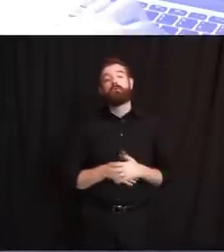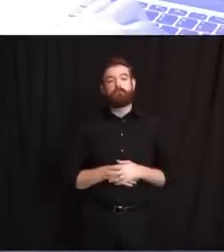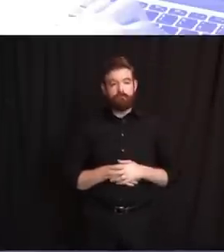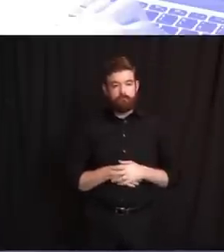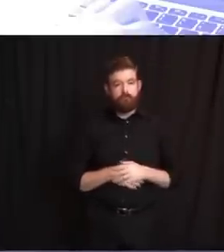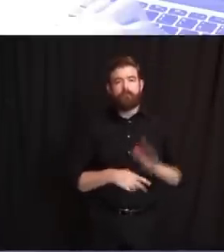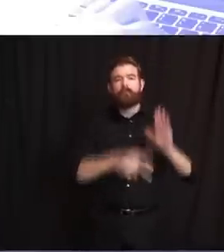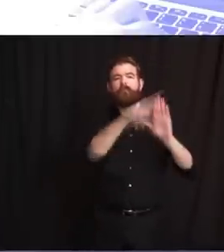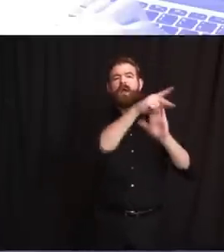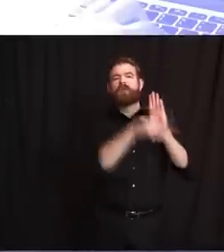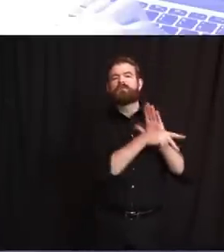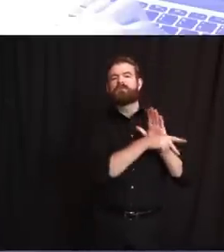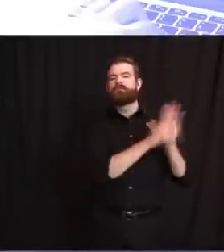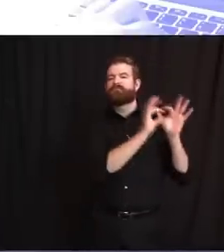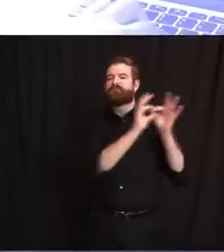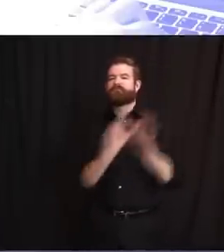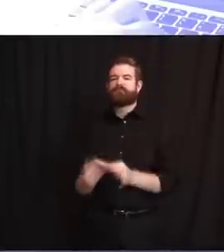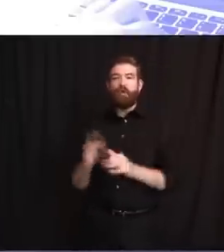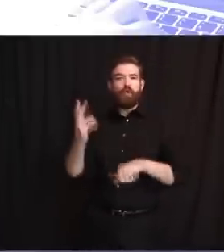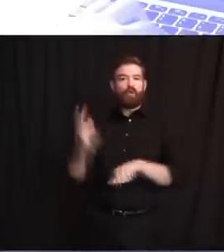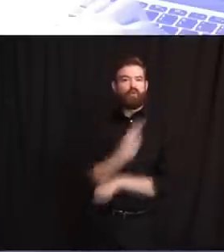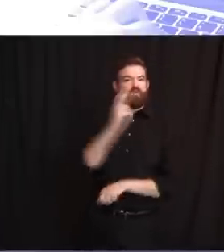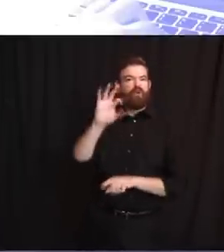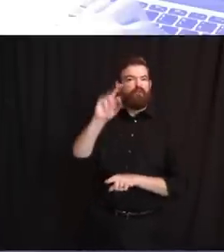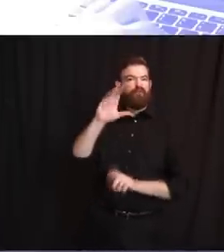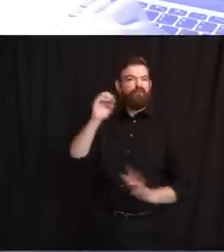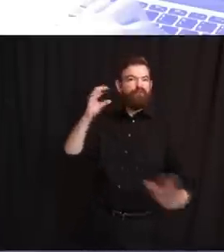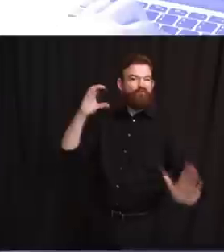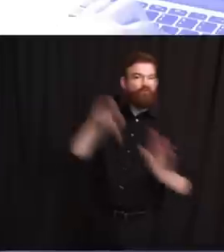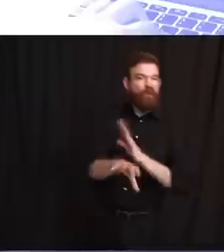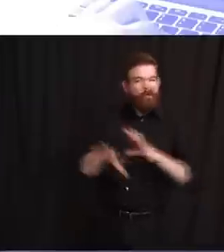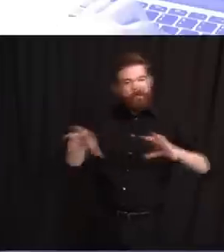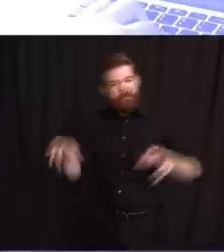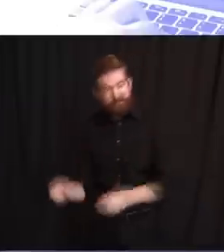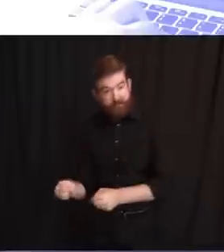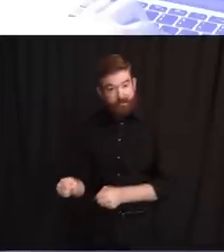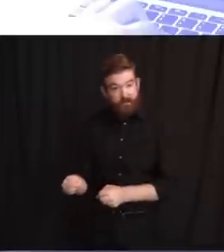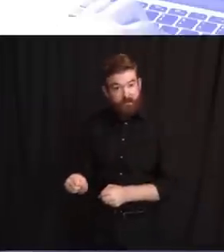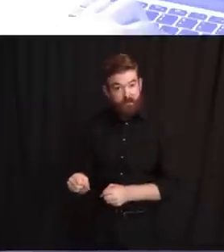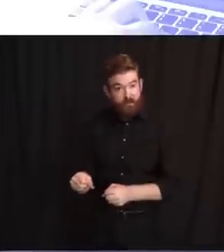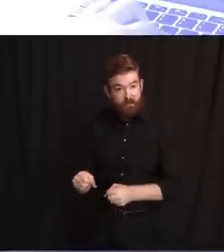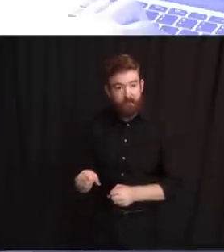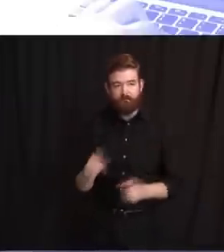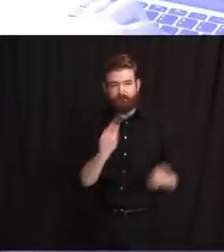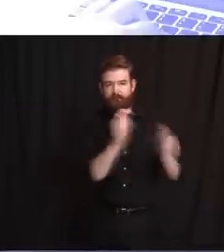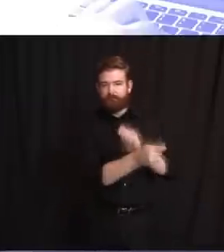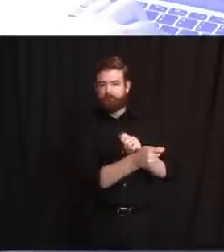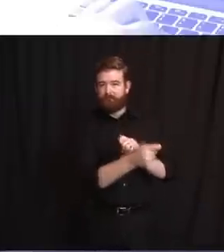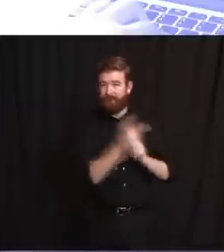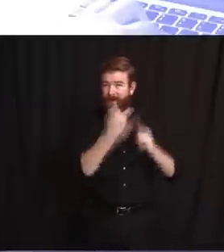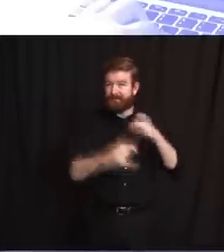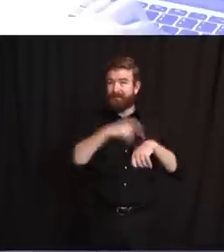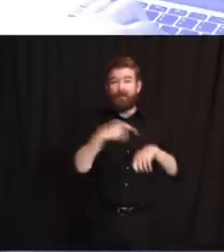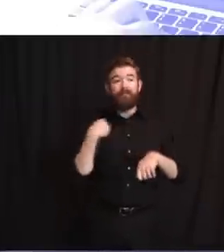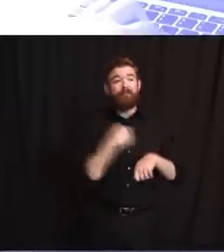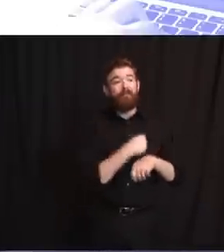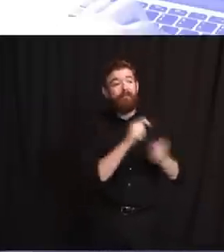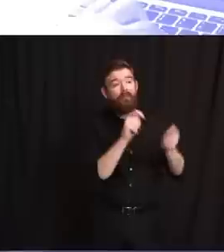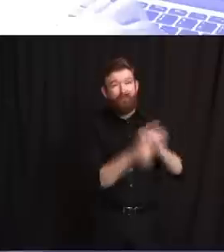We last updated this policy in 2000. And a lot has changed in policing over the last 20 years.